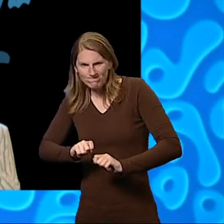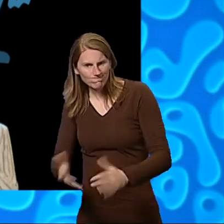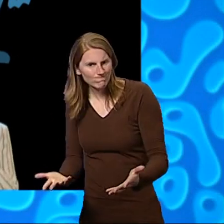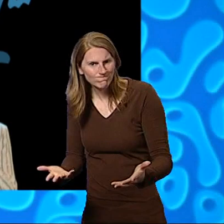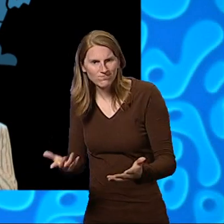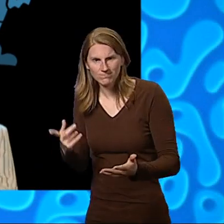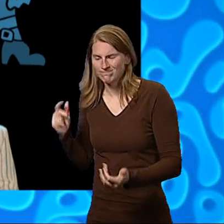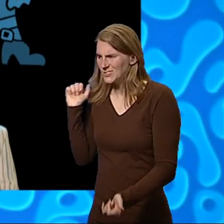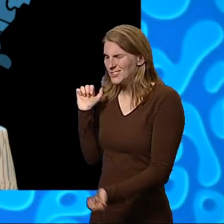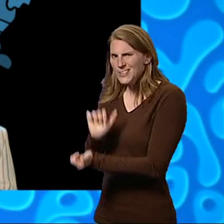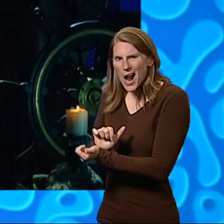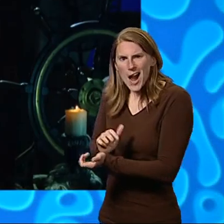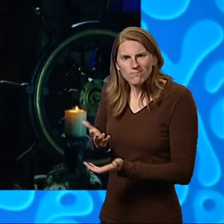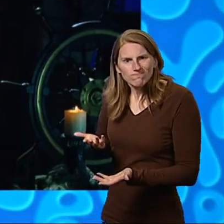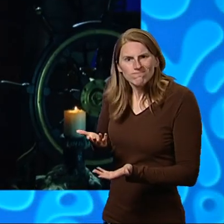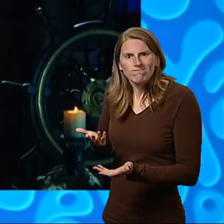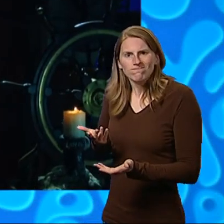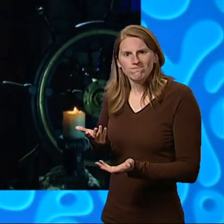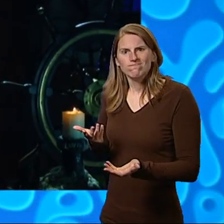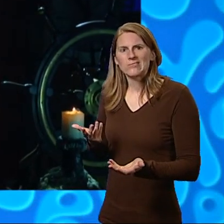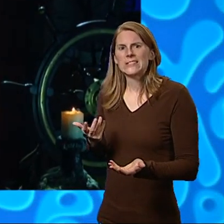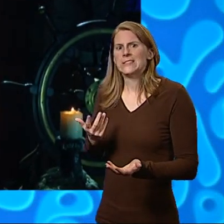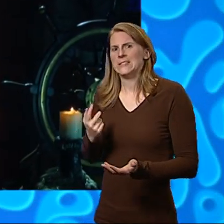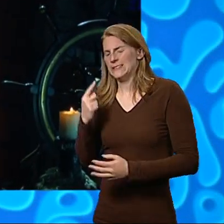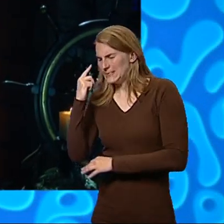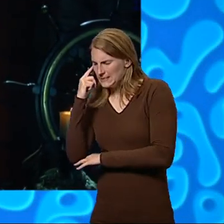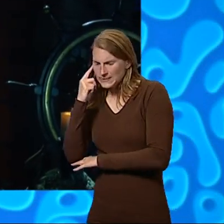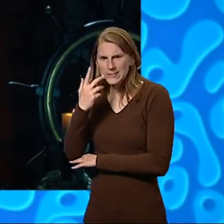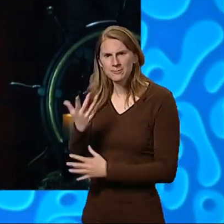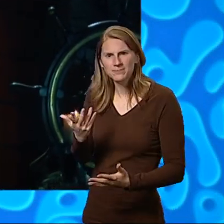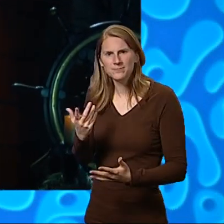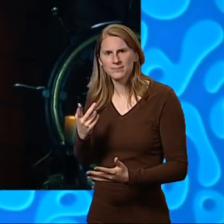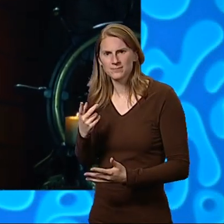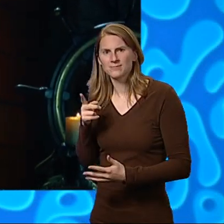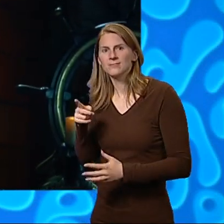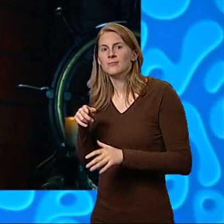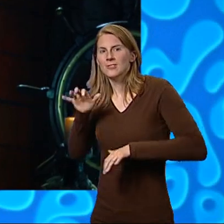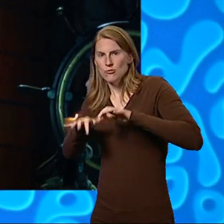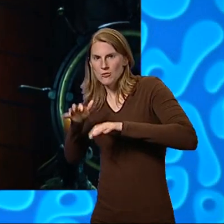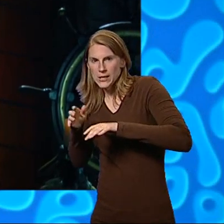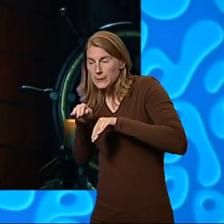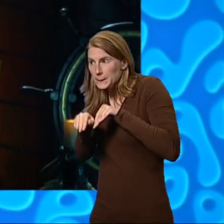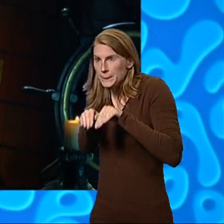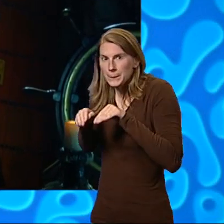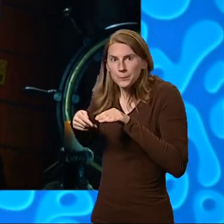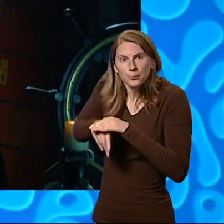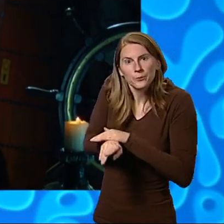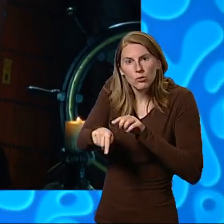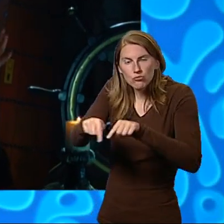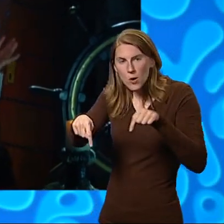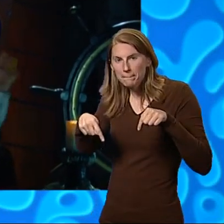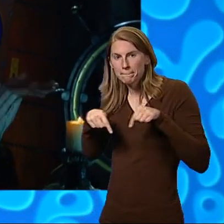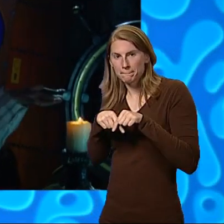was well and truly stuck. All that banging and crashing had woken up the children. Miss Snitty tiptoed to their room.